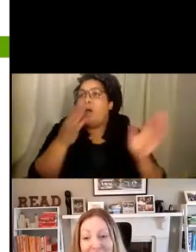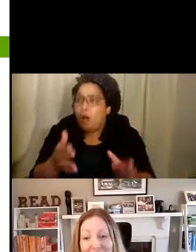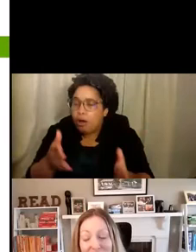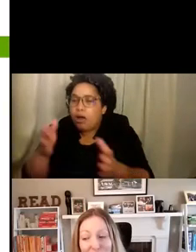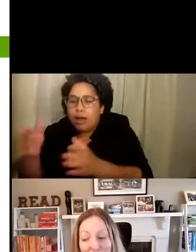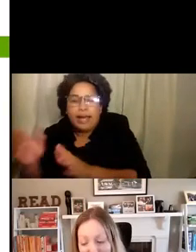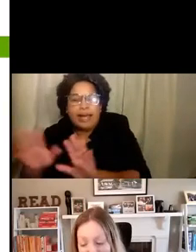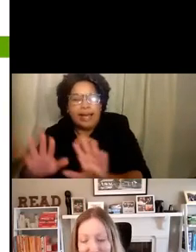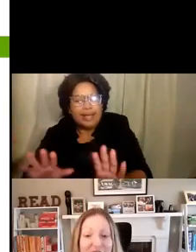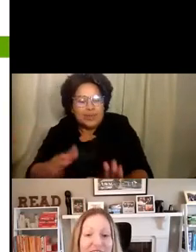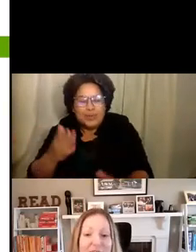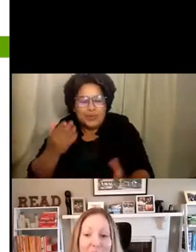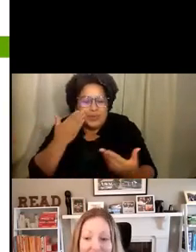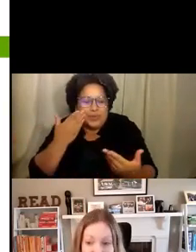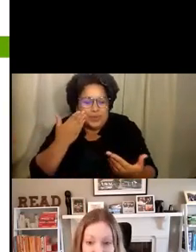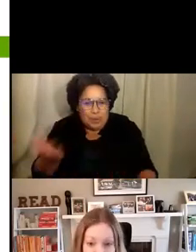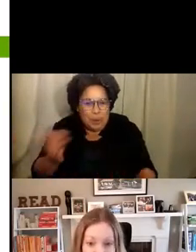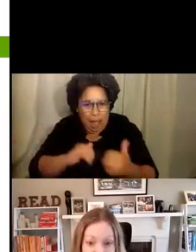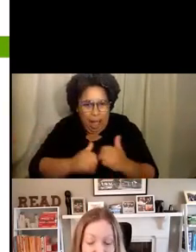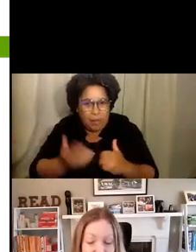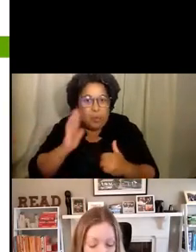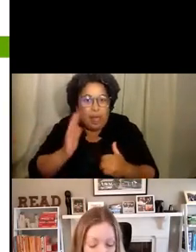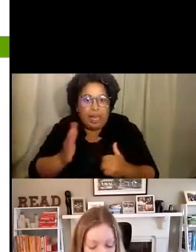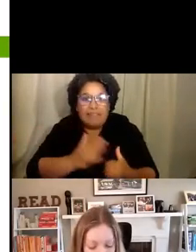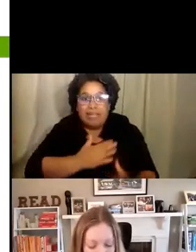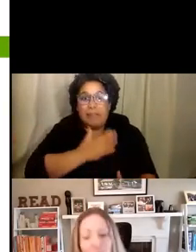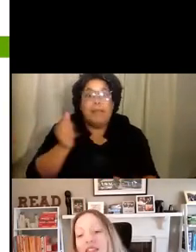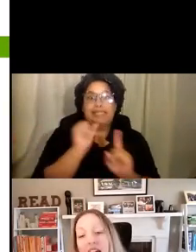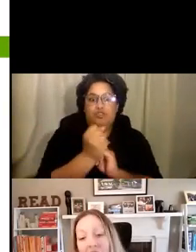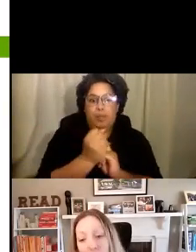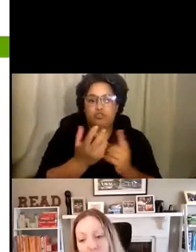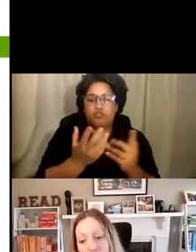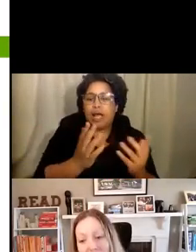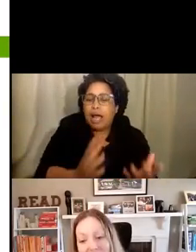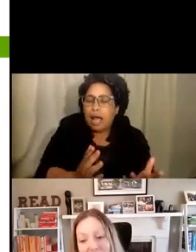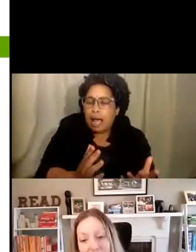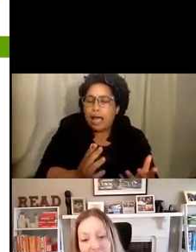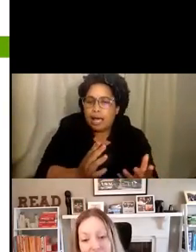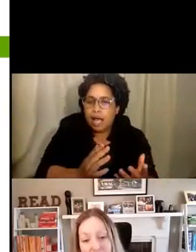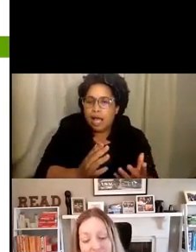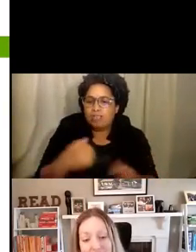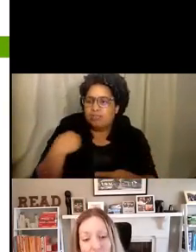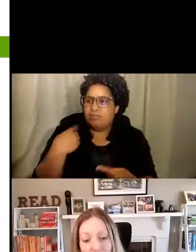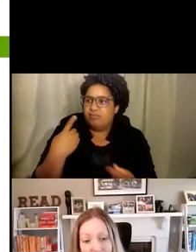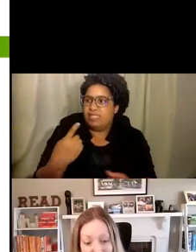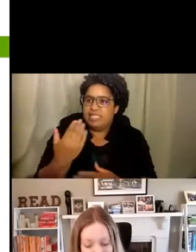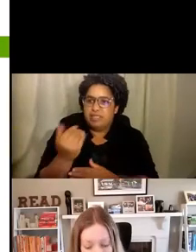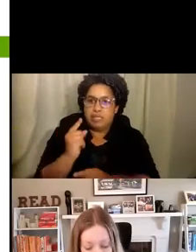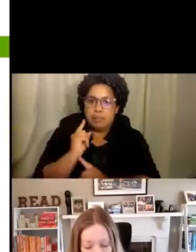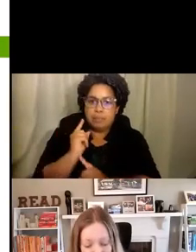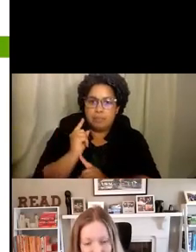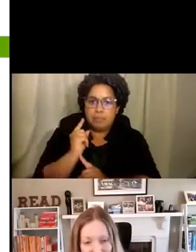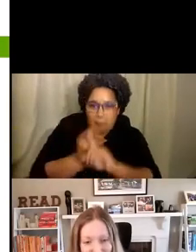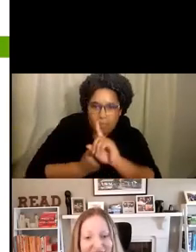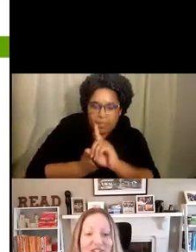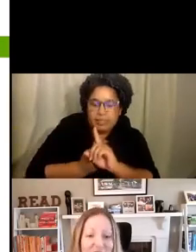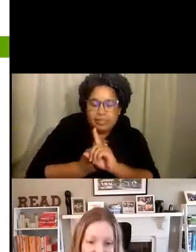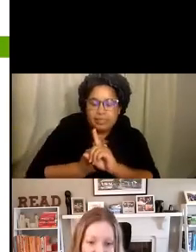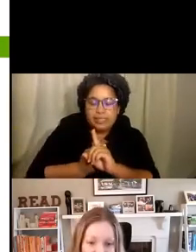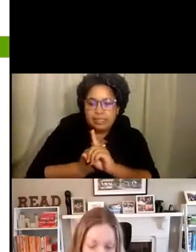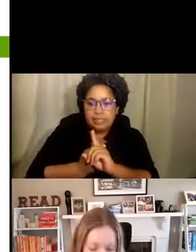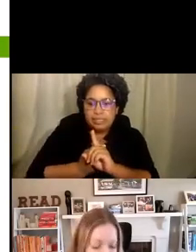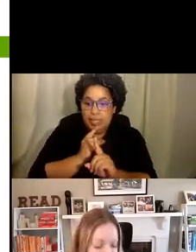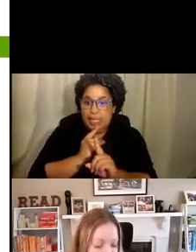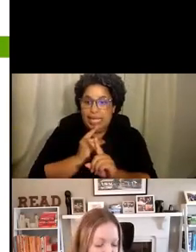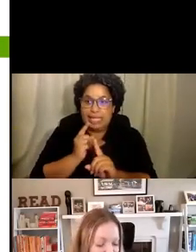how well it will unfold, even in the best of times, doing that over the past 15 months was an